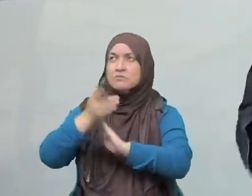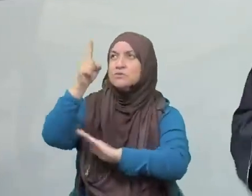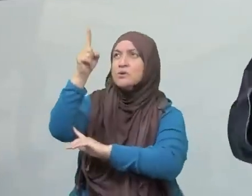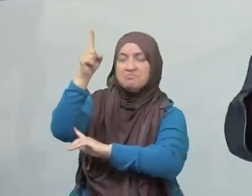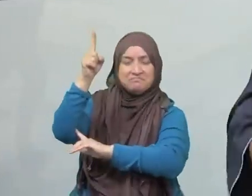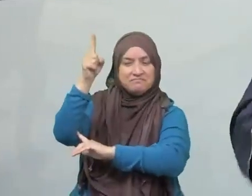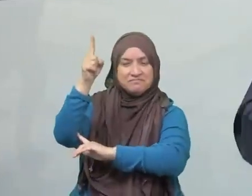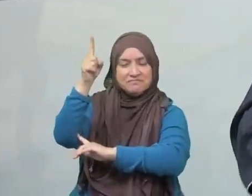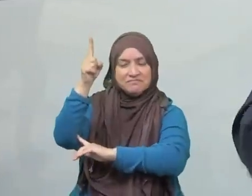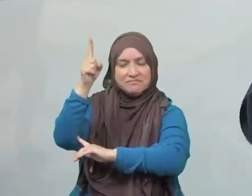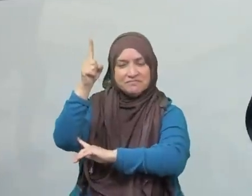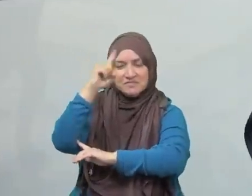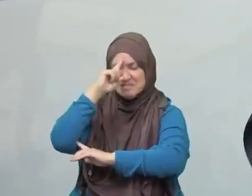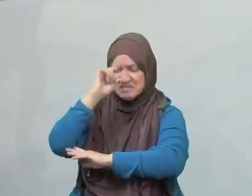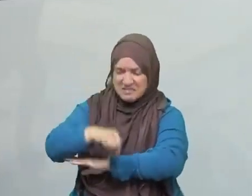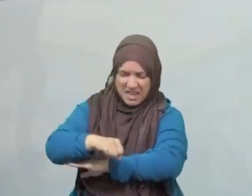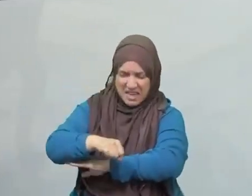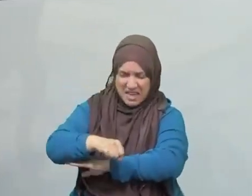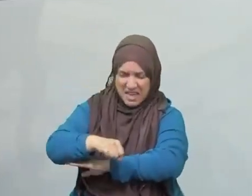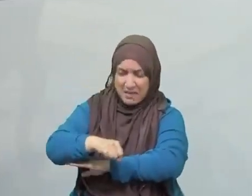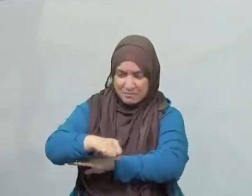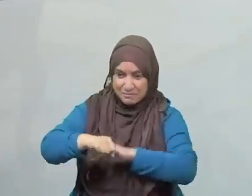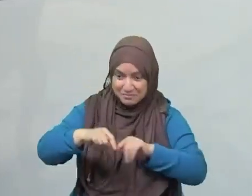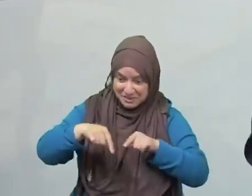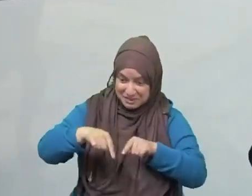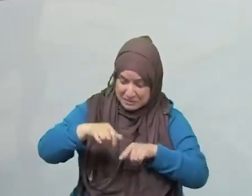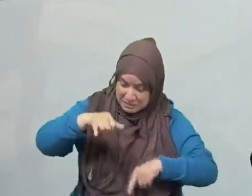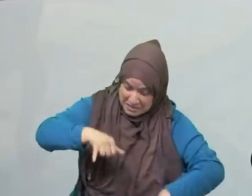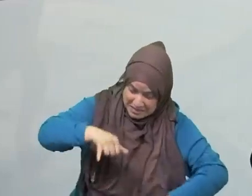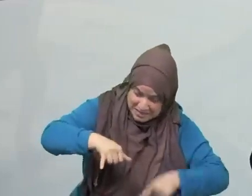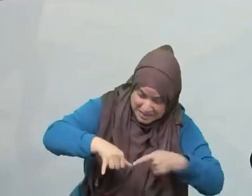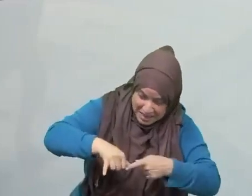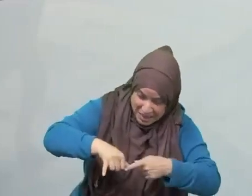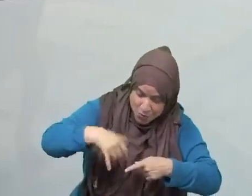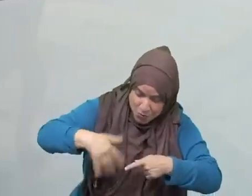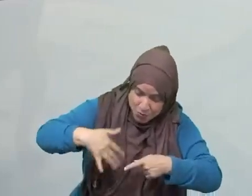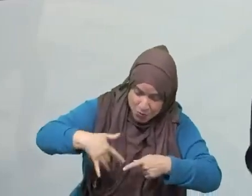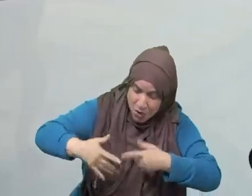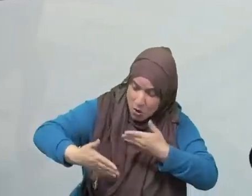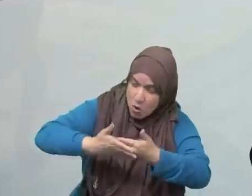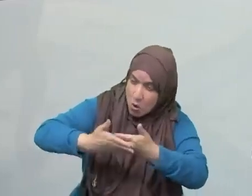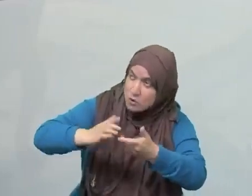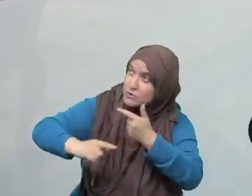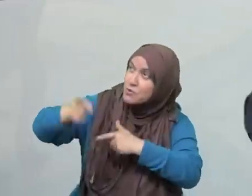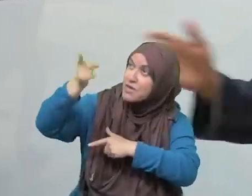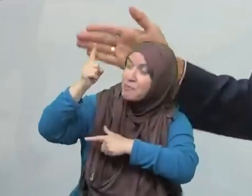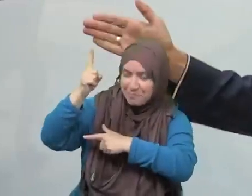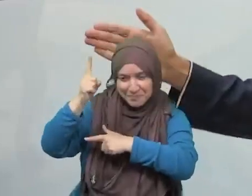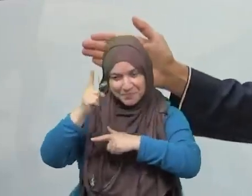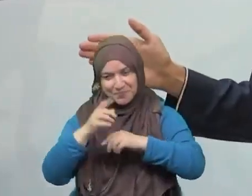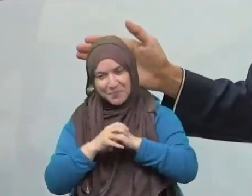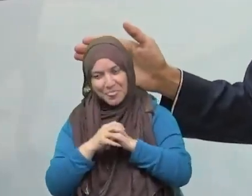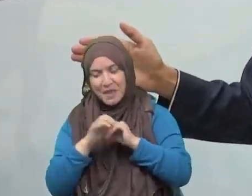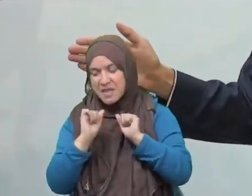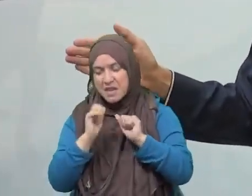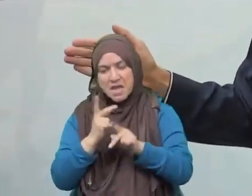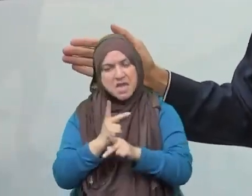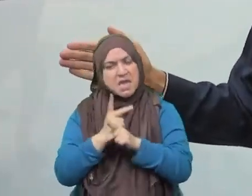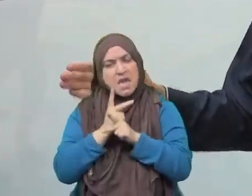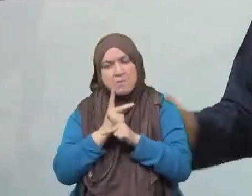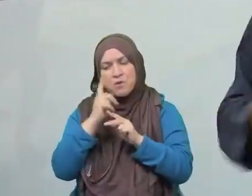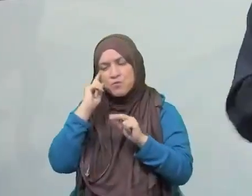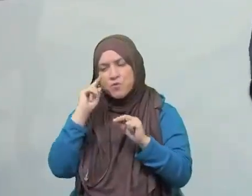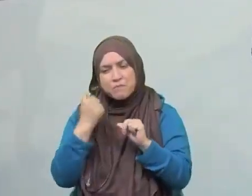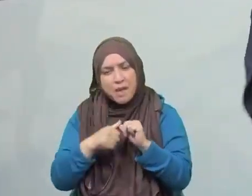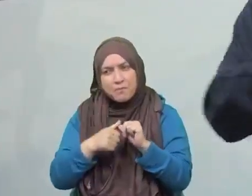said the Prophet would spend an entire night with one ayah of the Qur'an. One ayah. And then he would spend other nights, salallahu